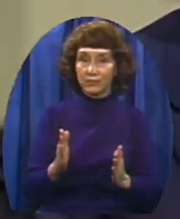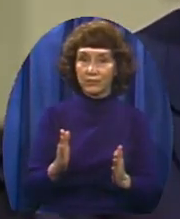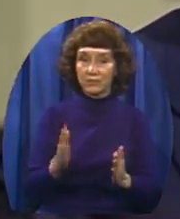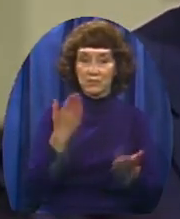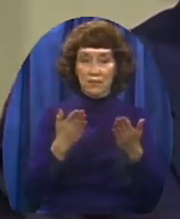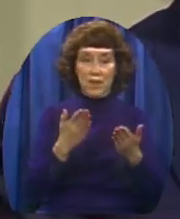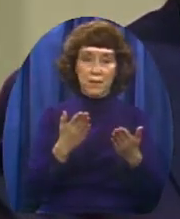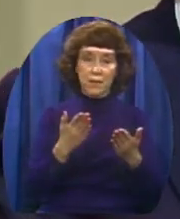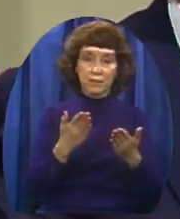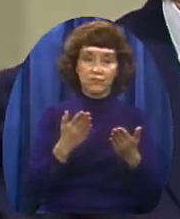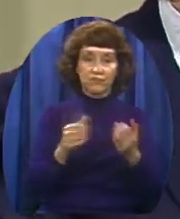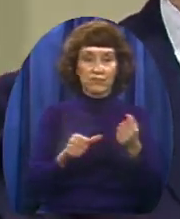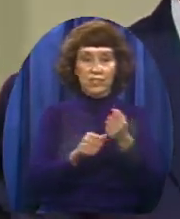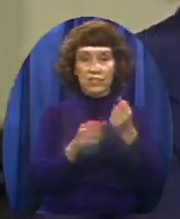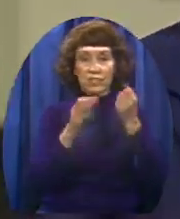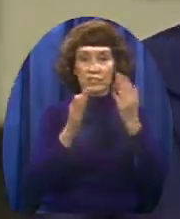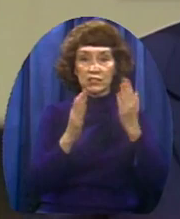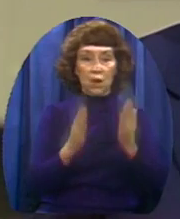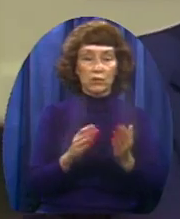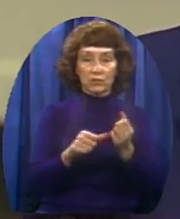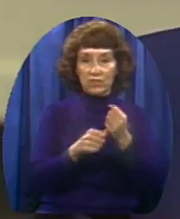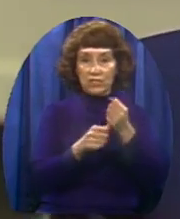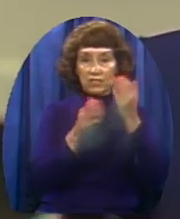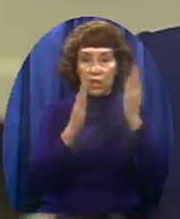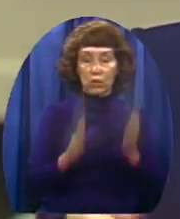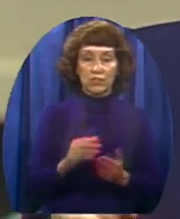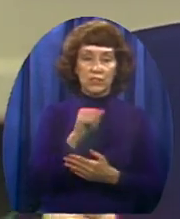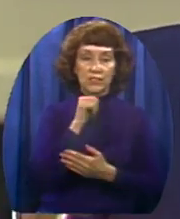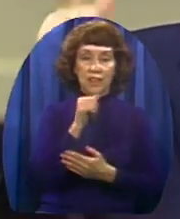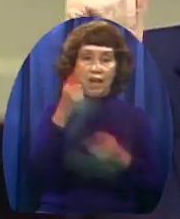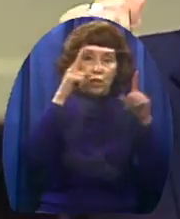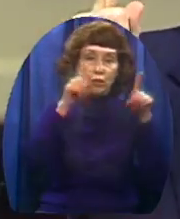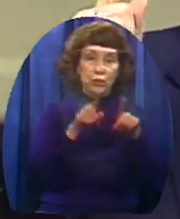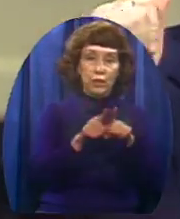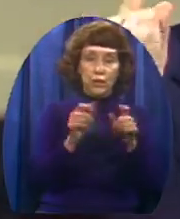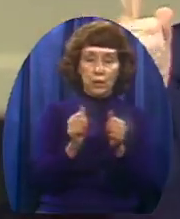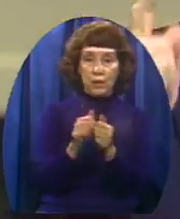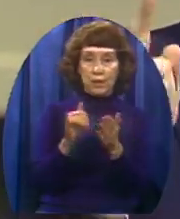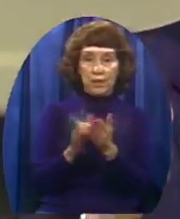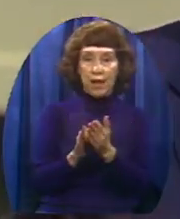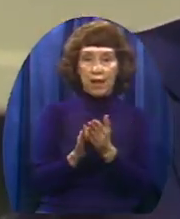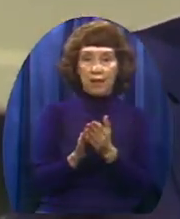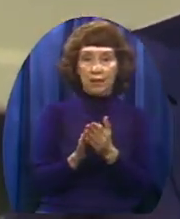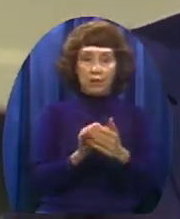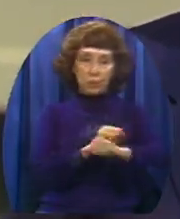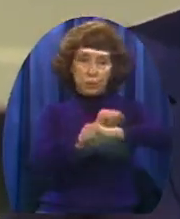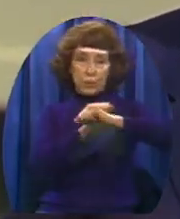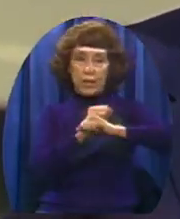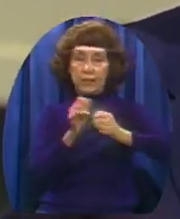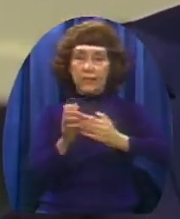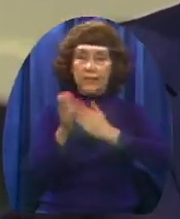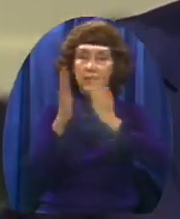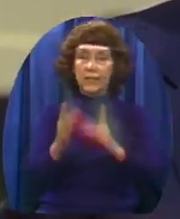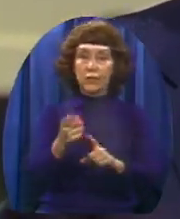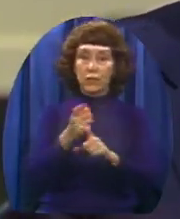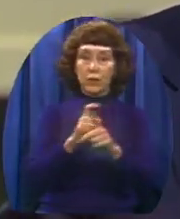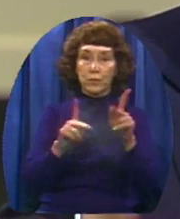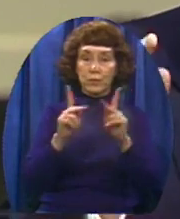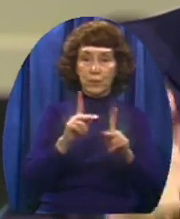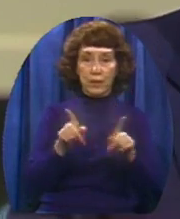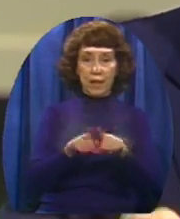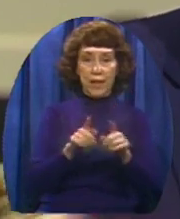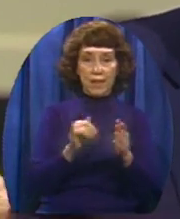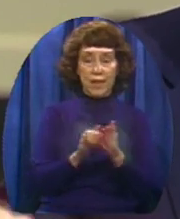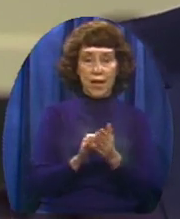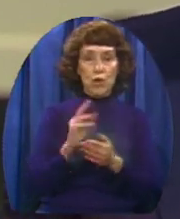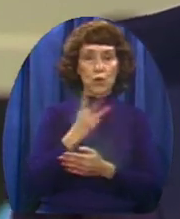didn't believe in Now that isn't anything new to 1982 That's true with every leader who's ever been around And may